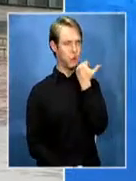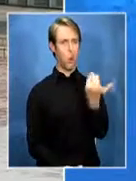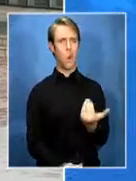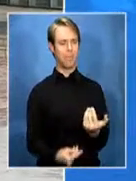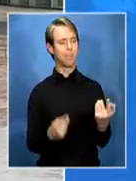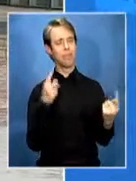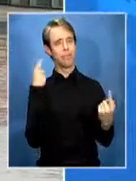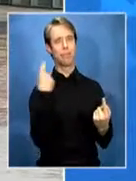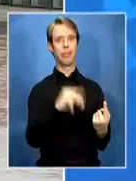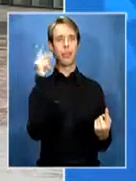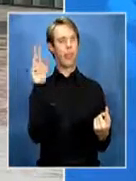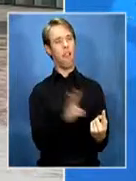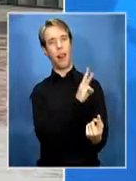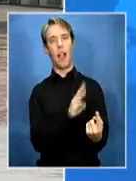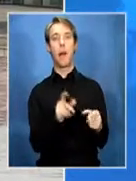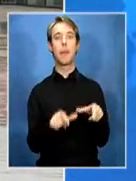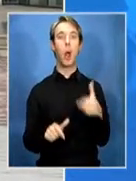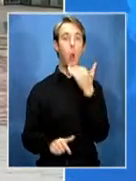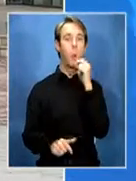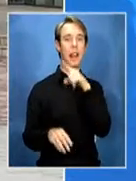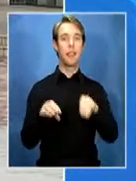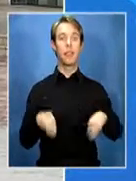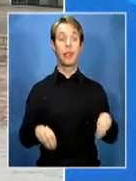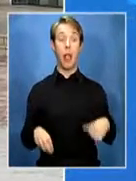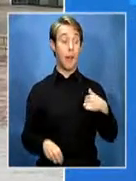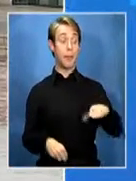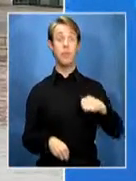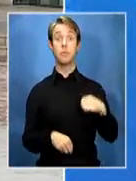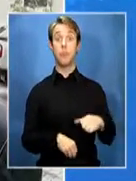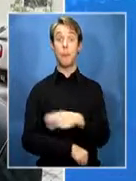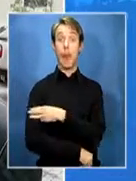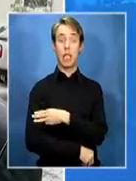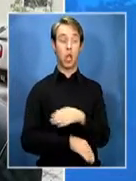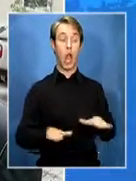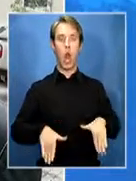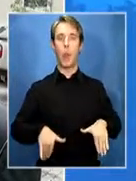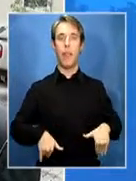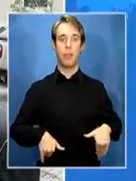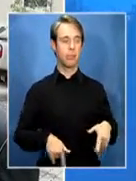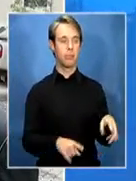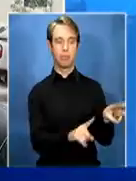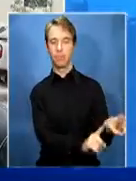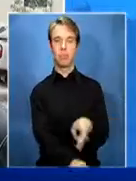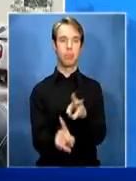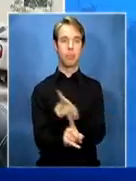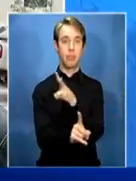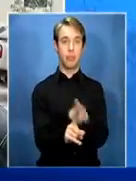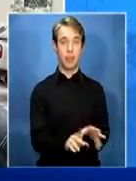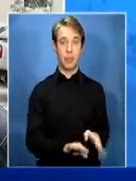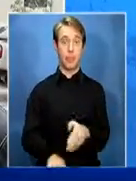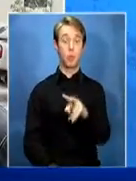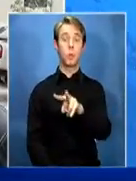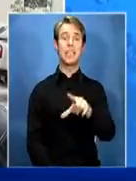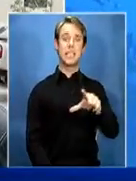maladministration. To date, no action has been taken against the municipal manager and others. The council has said on the 27th of